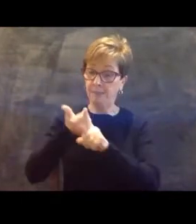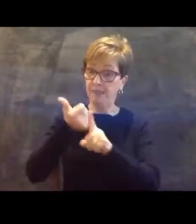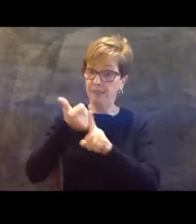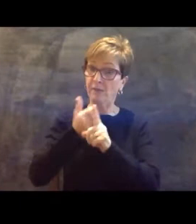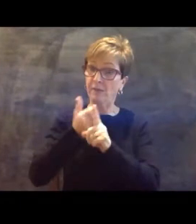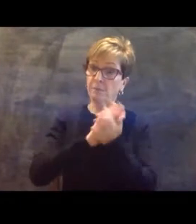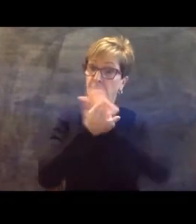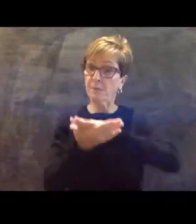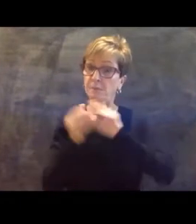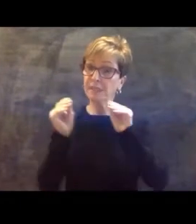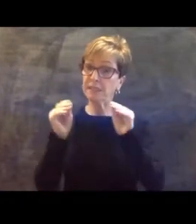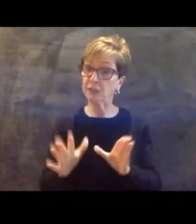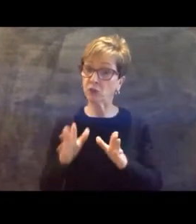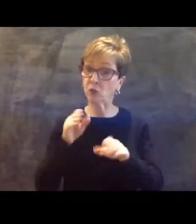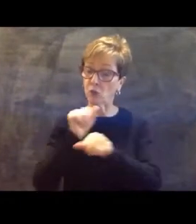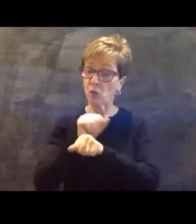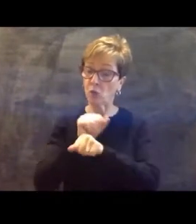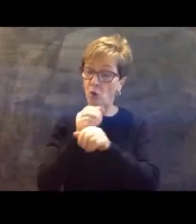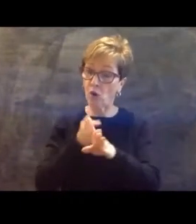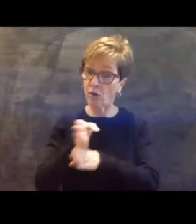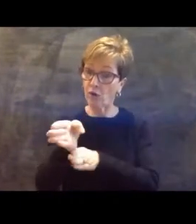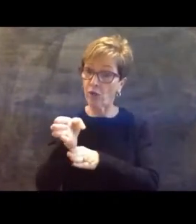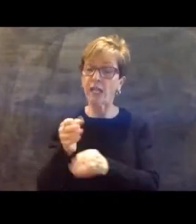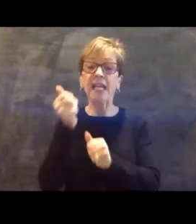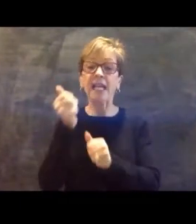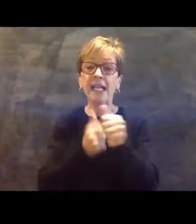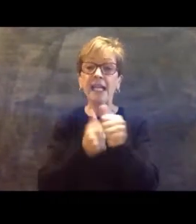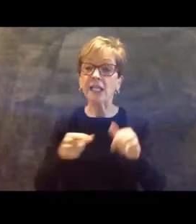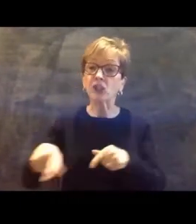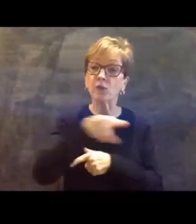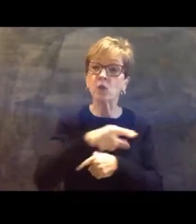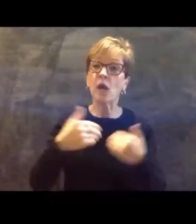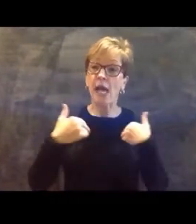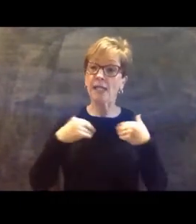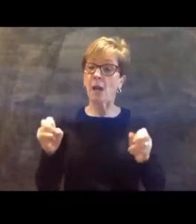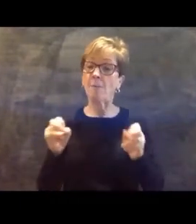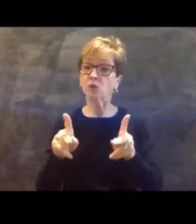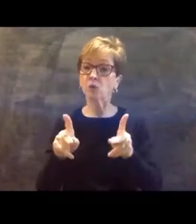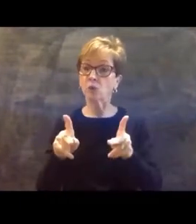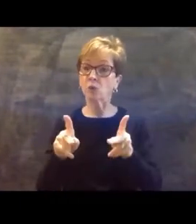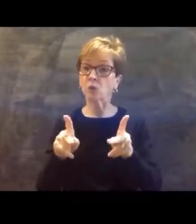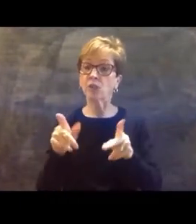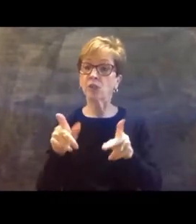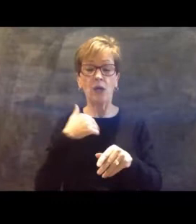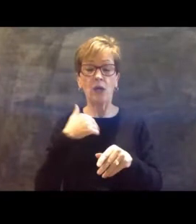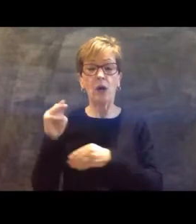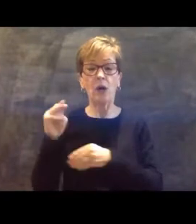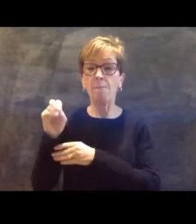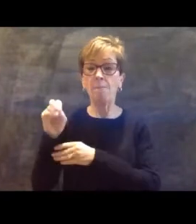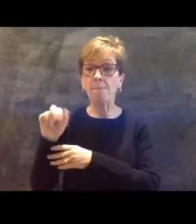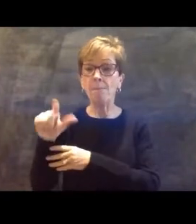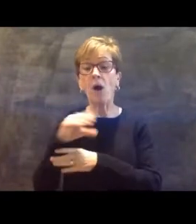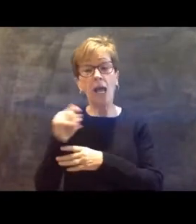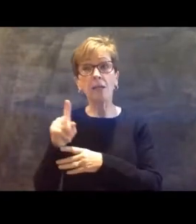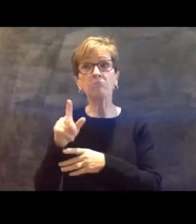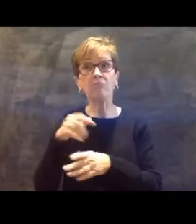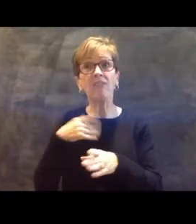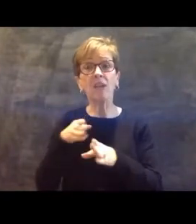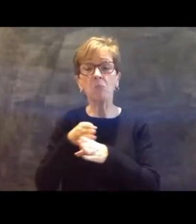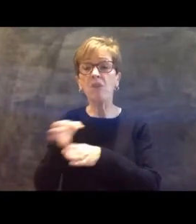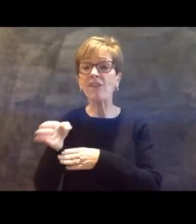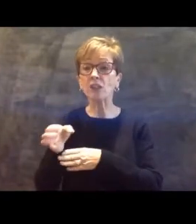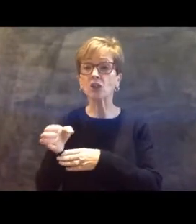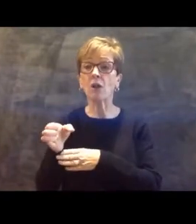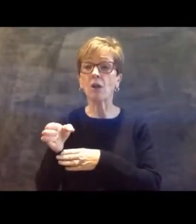workforce. Each of you has an opportunity, and you have a moral, and I would say a professional obligation to be an ambassador